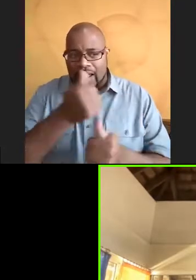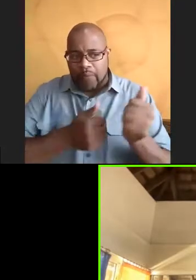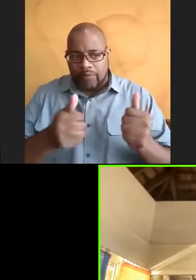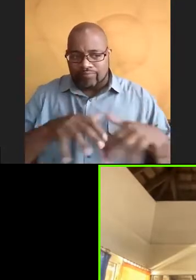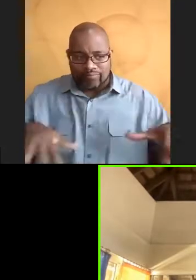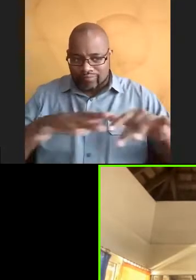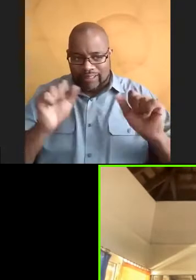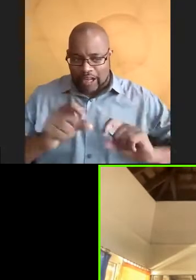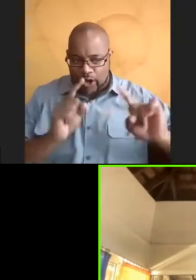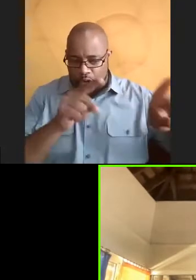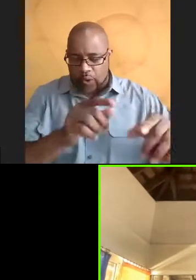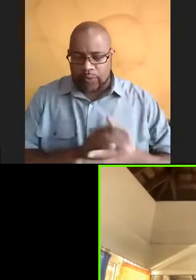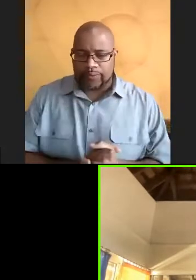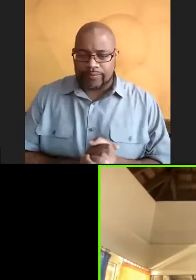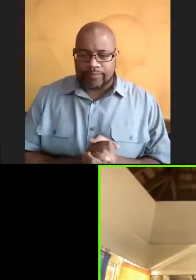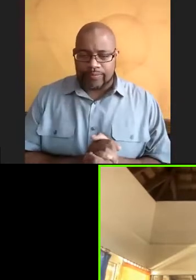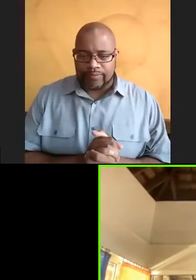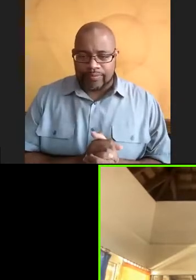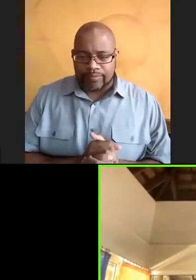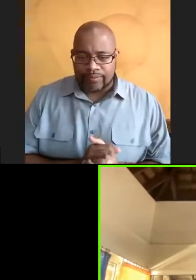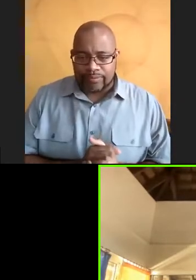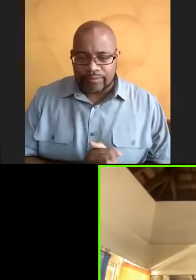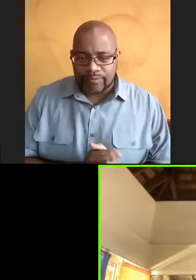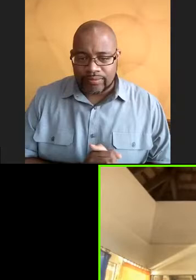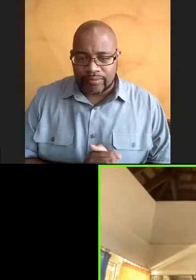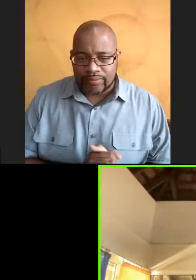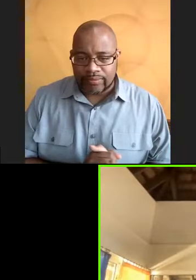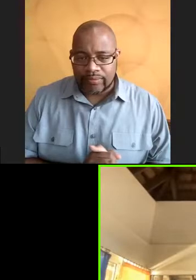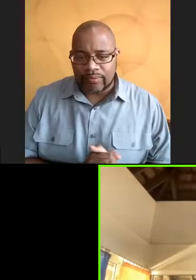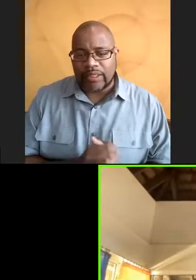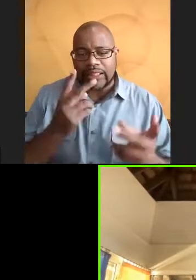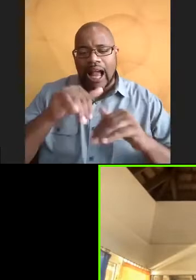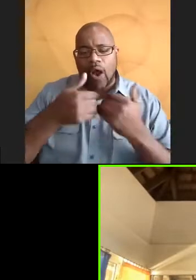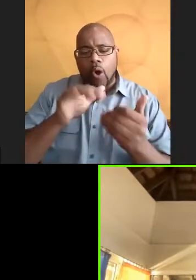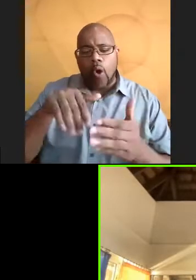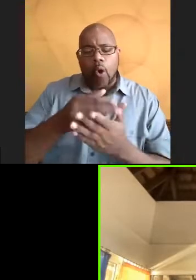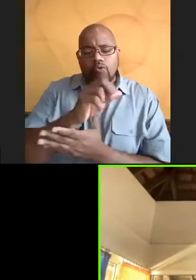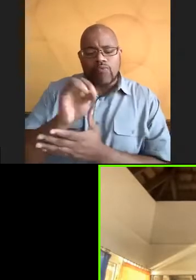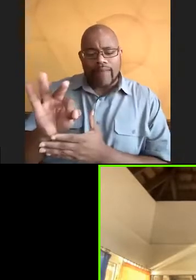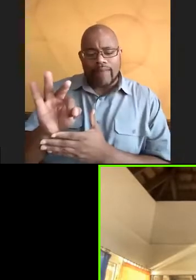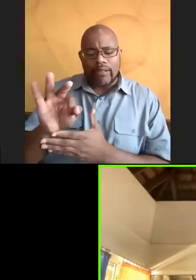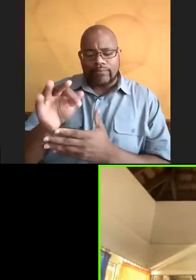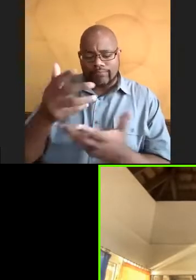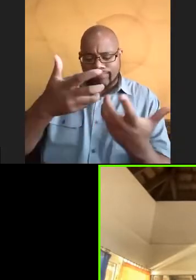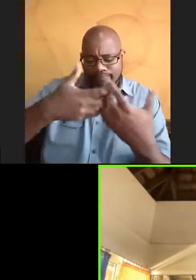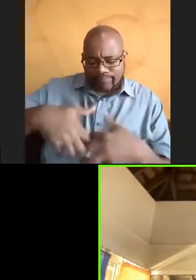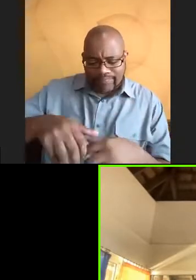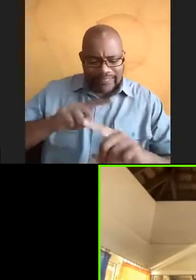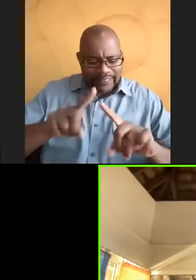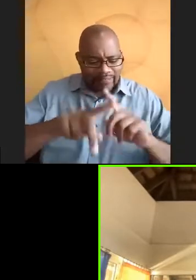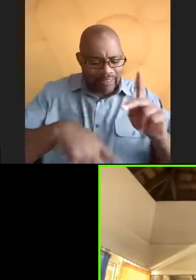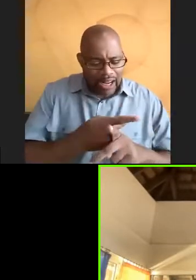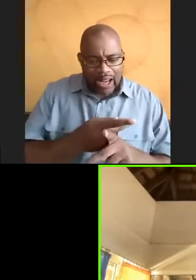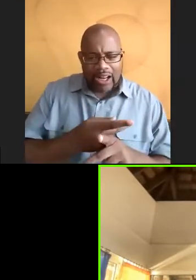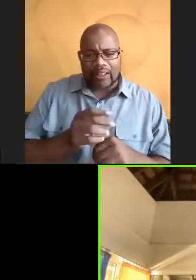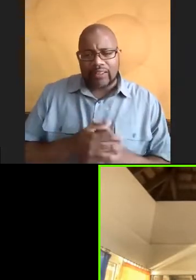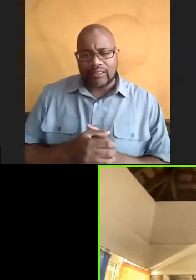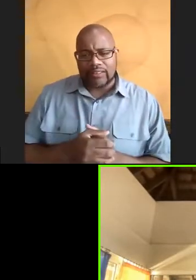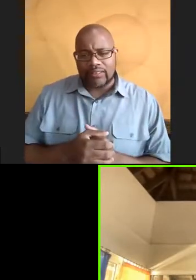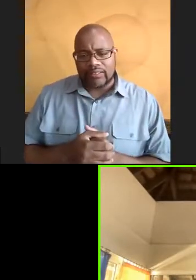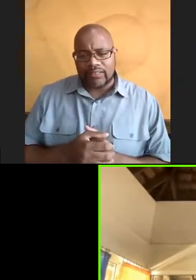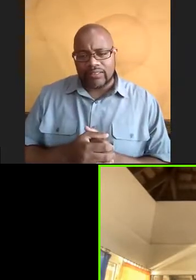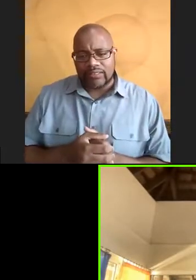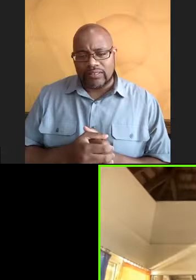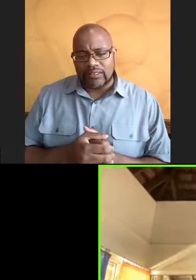there. So, yeah, just kind of seeing how all of these reefing systems are different. And they're all mostly fringing reefs